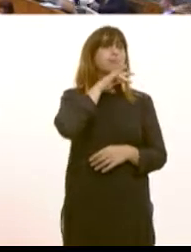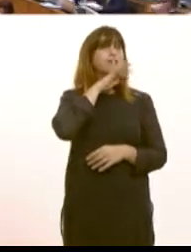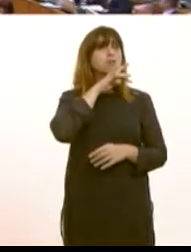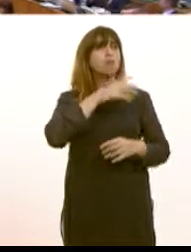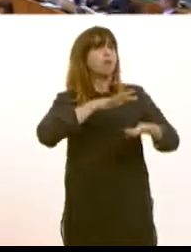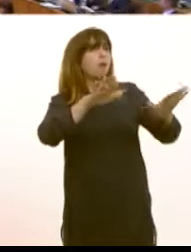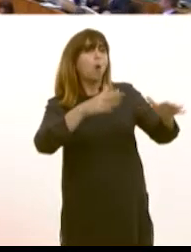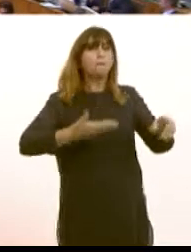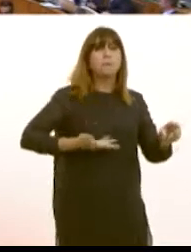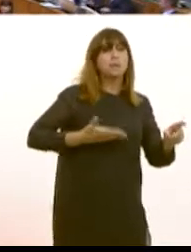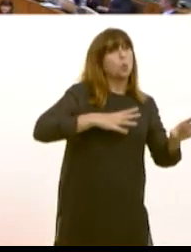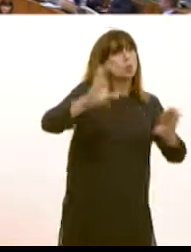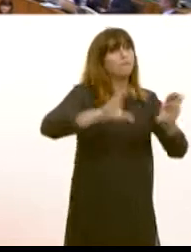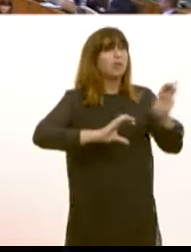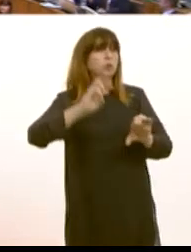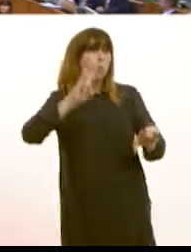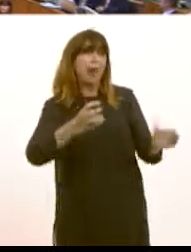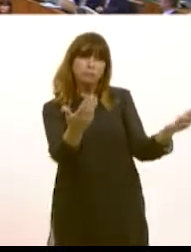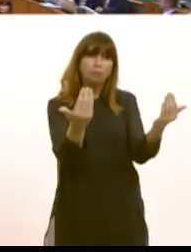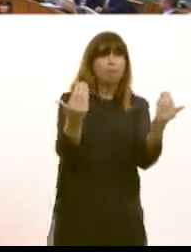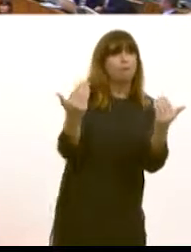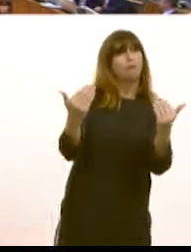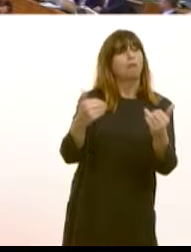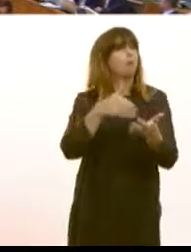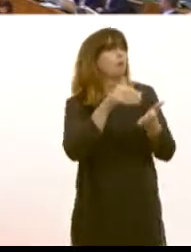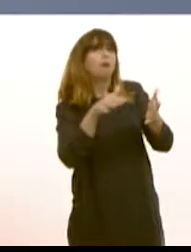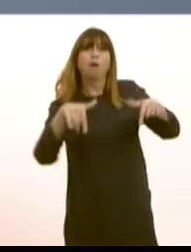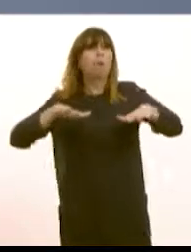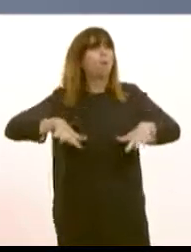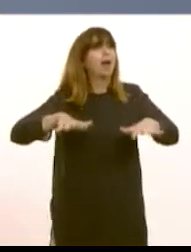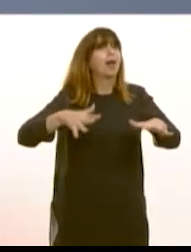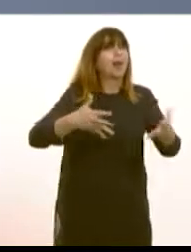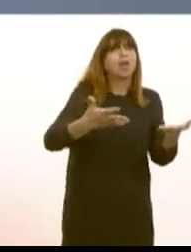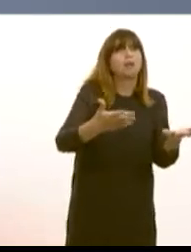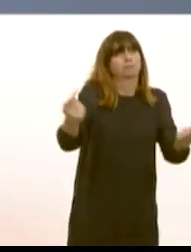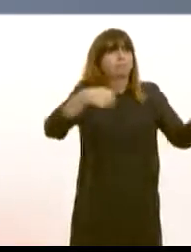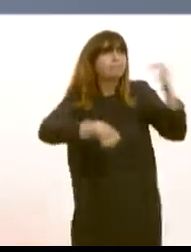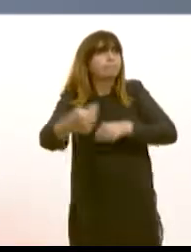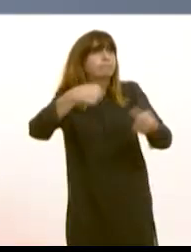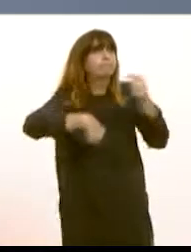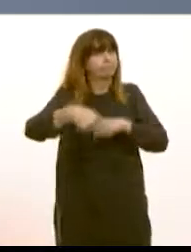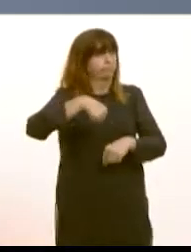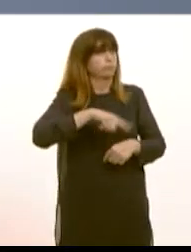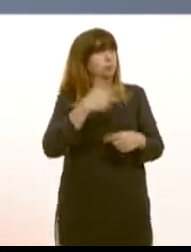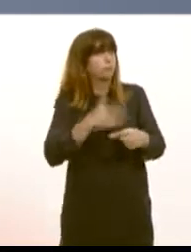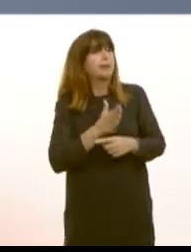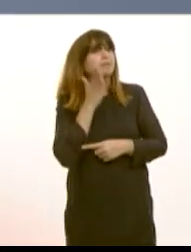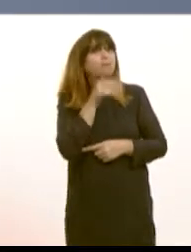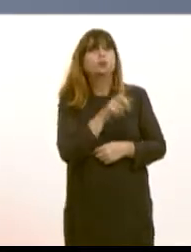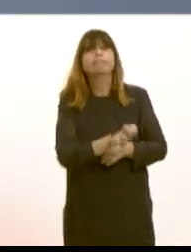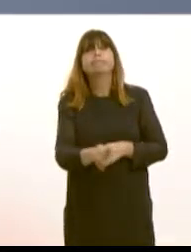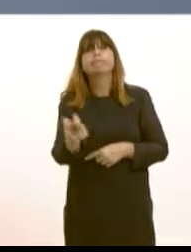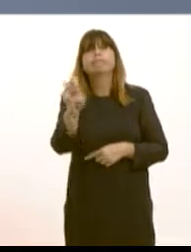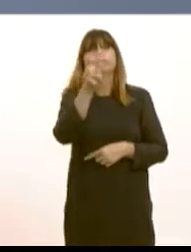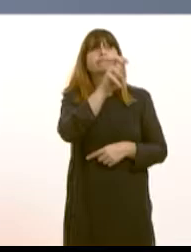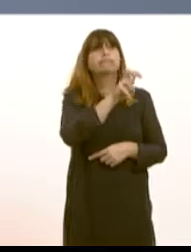businesses who are looking to invest into the UK and Wales obviously wants to get a big share of that cake. At the end of the visit you chose